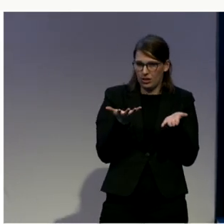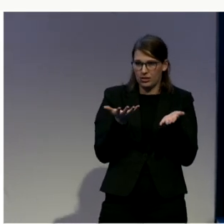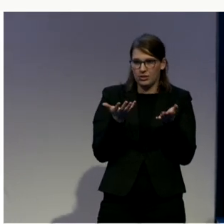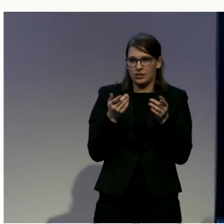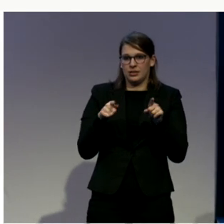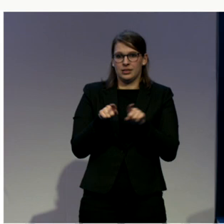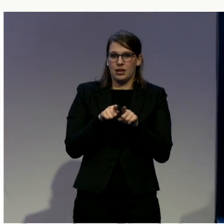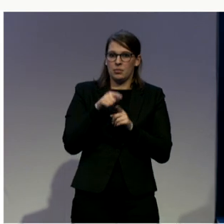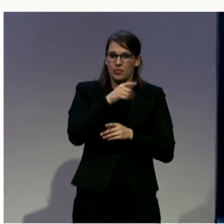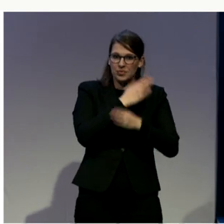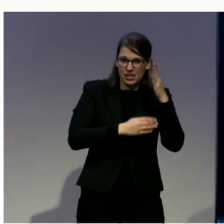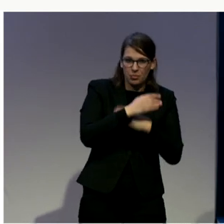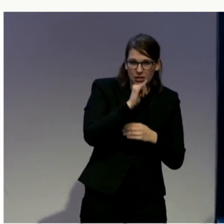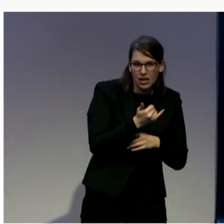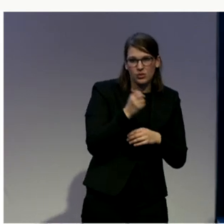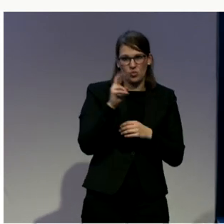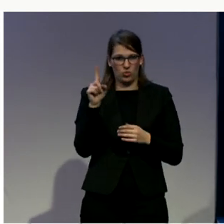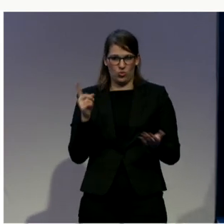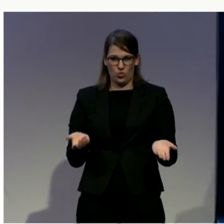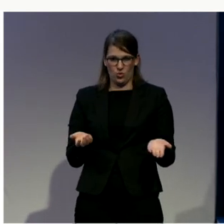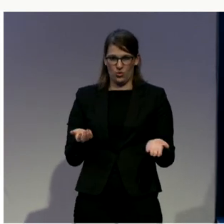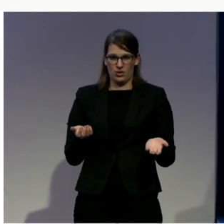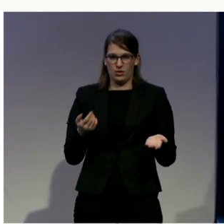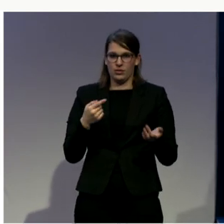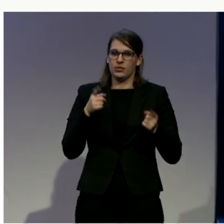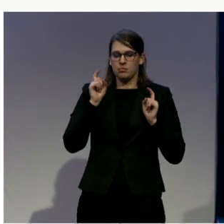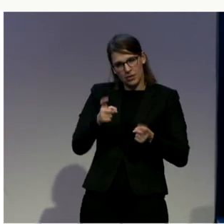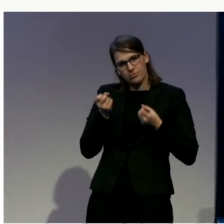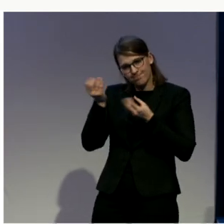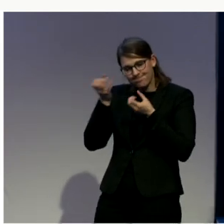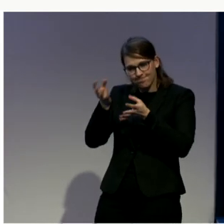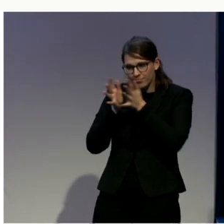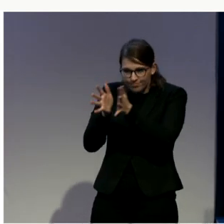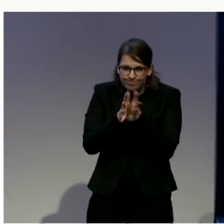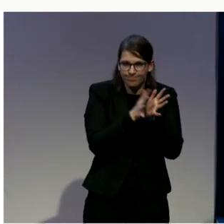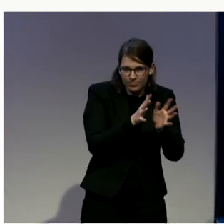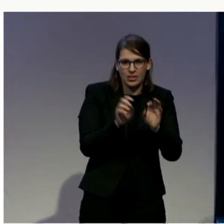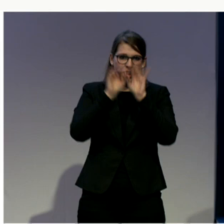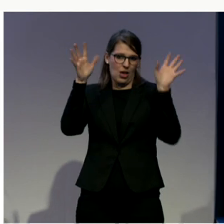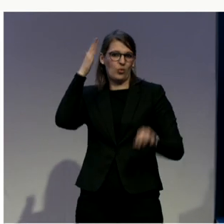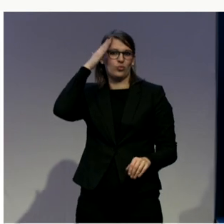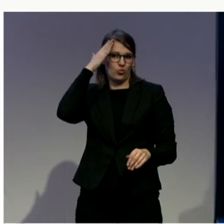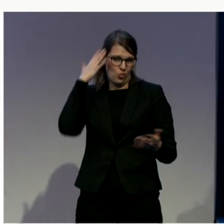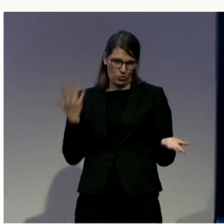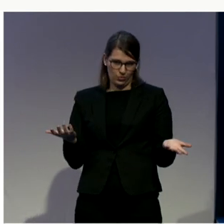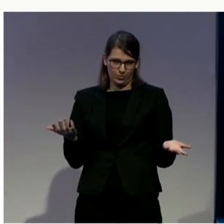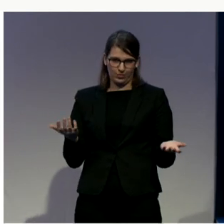really disability is just another aspect of diversity and identity, and it should be valued and appreciated as such.